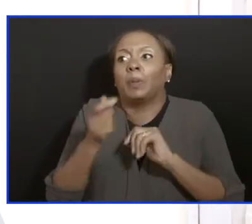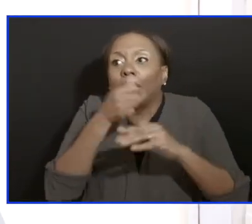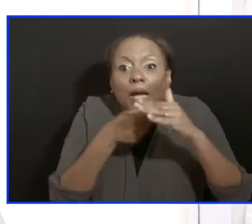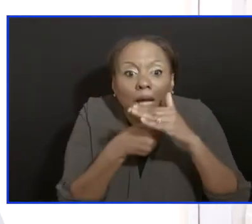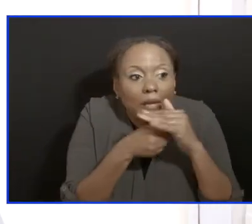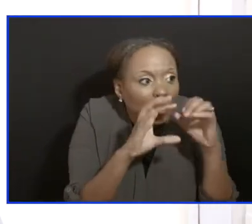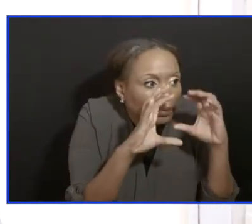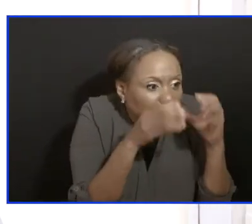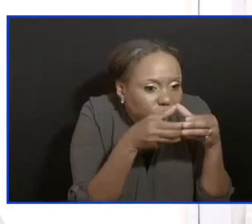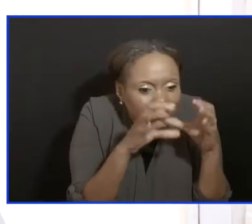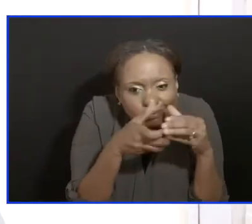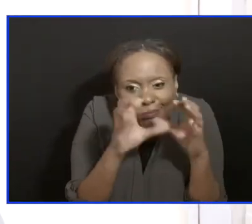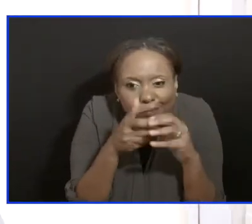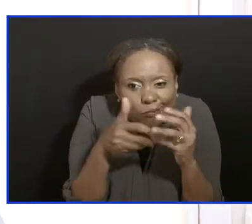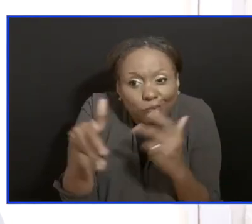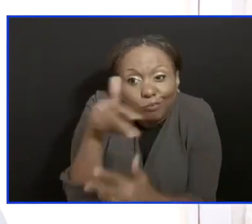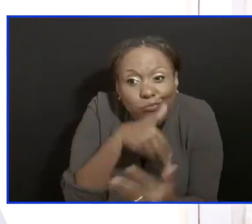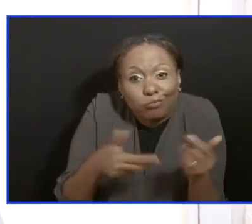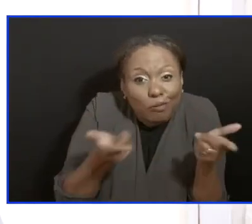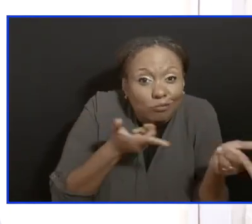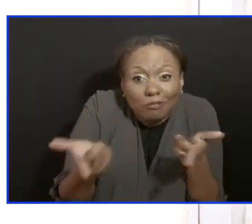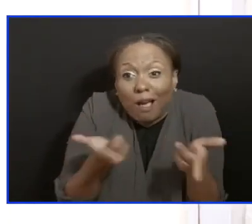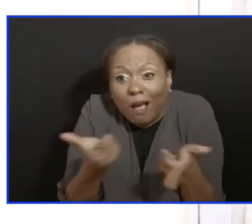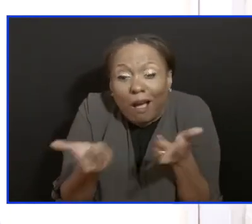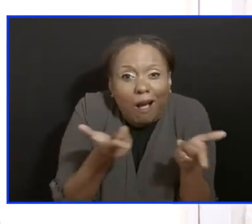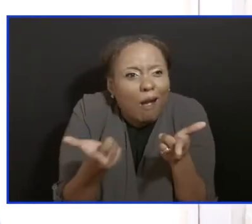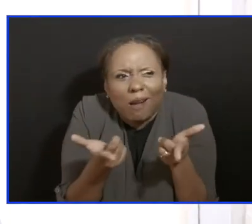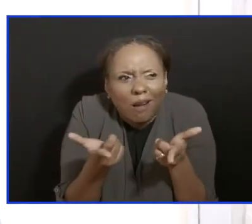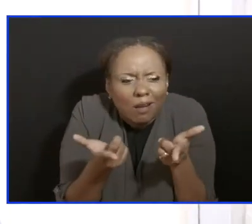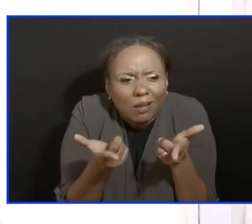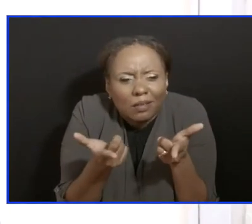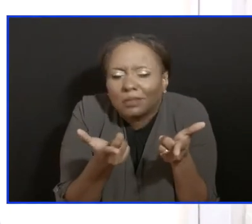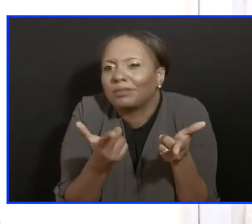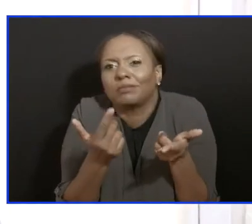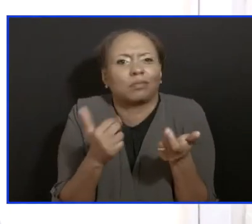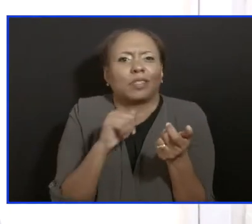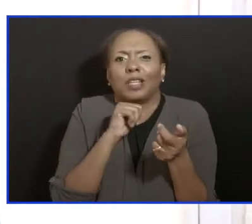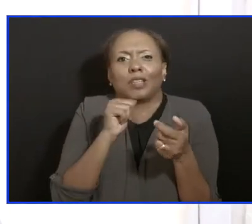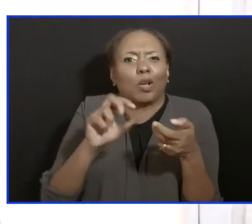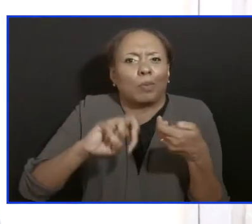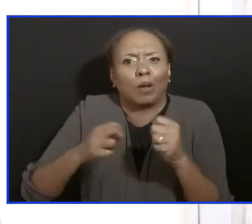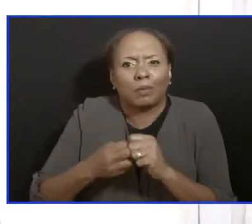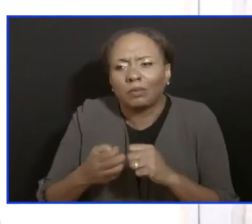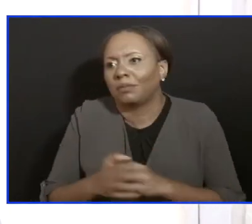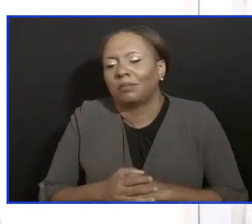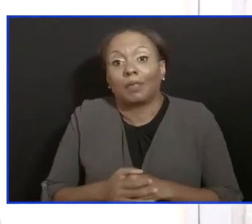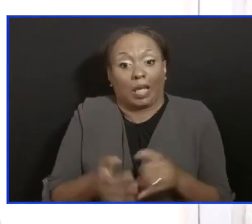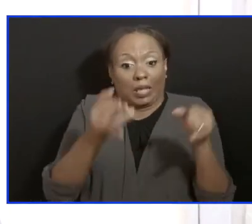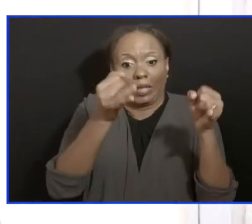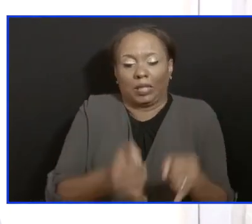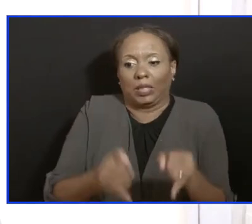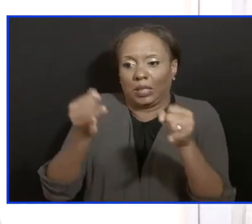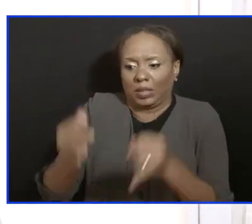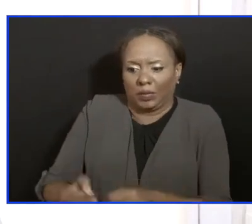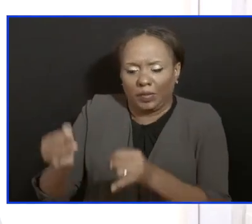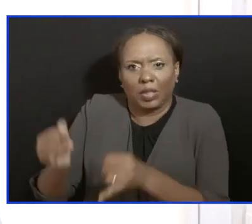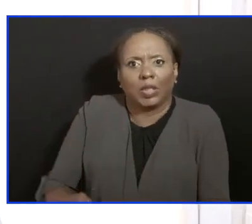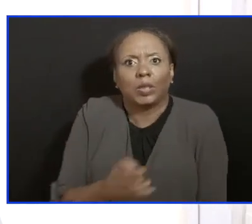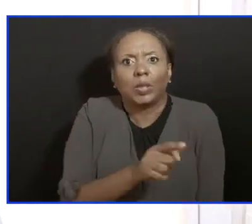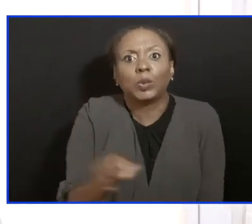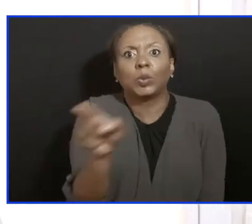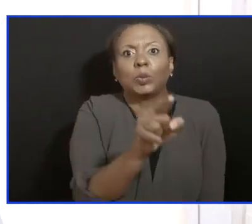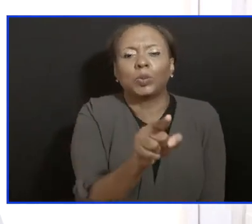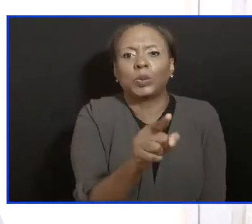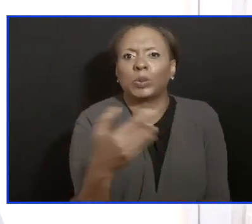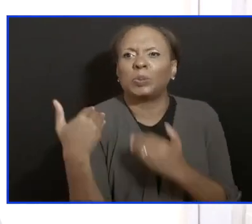the day, the battle that must be won is not the lockdown. The battle that must be won is the individual determination to